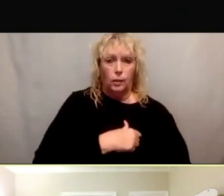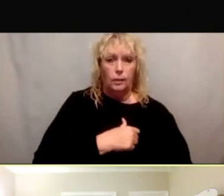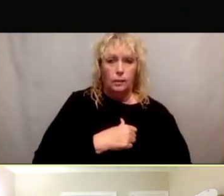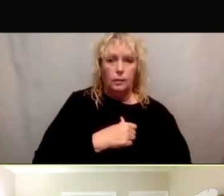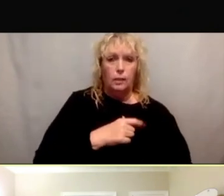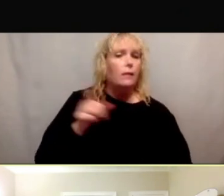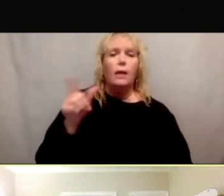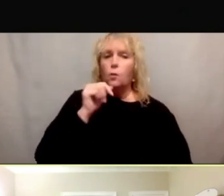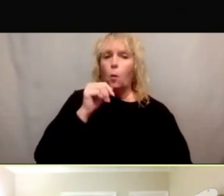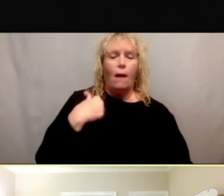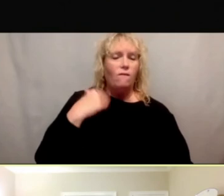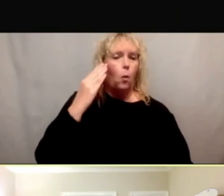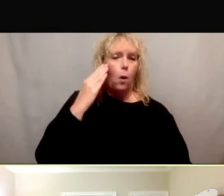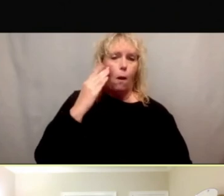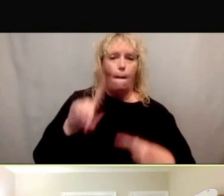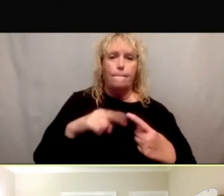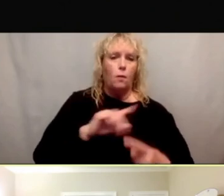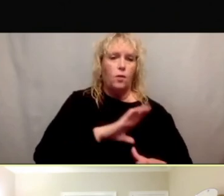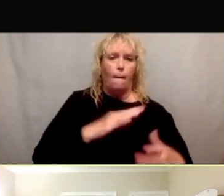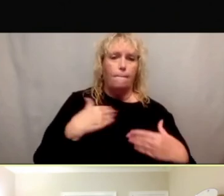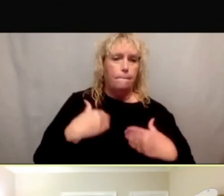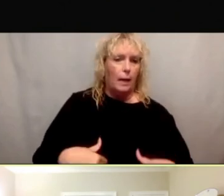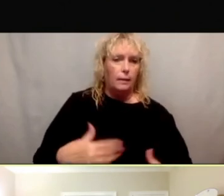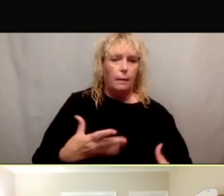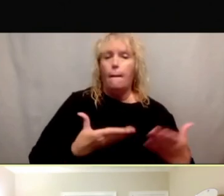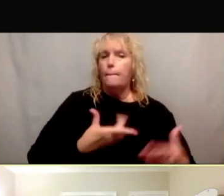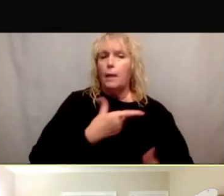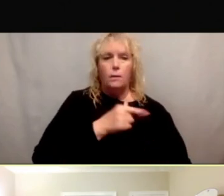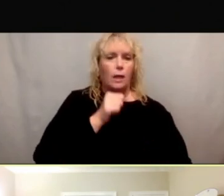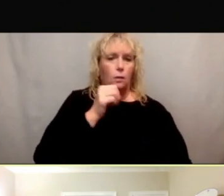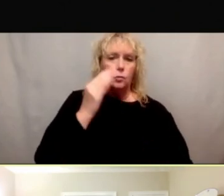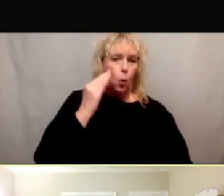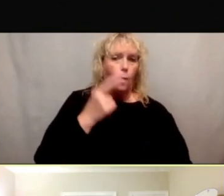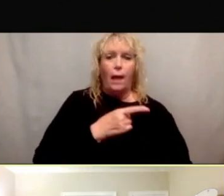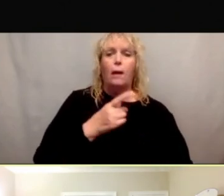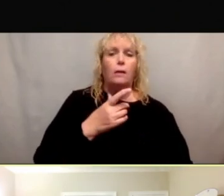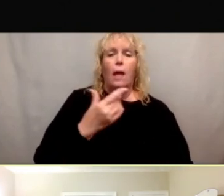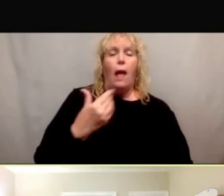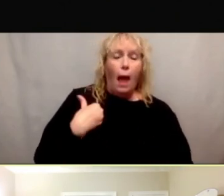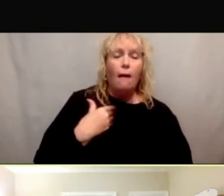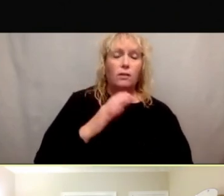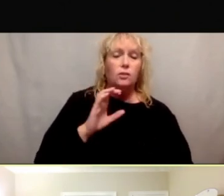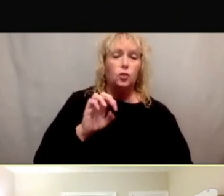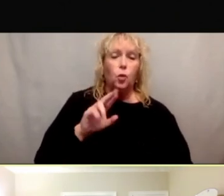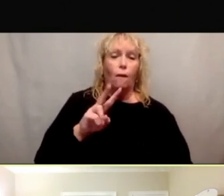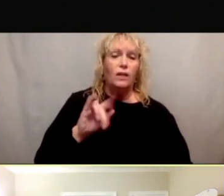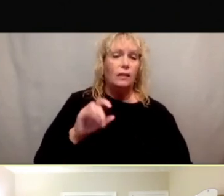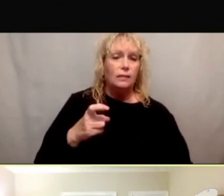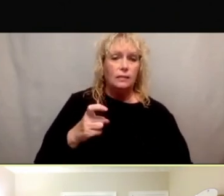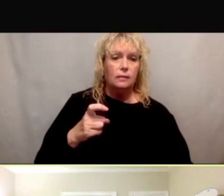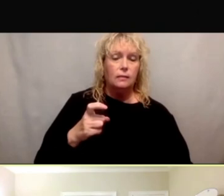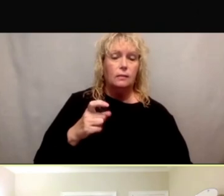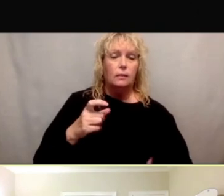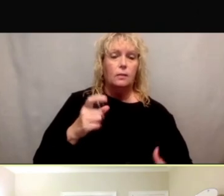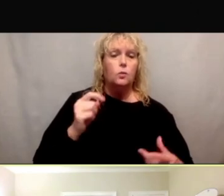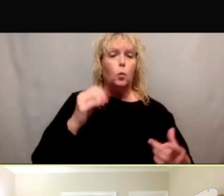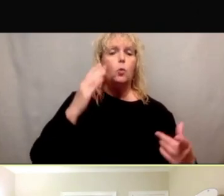Awareness about their bodies, for example, but they may not know they have a cervix to know that they are eligible.